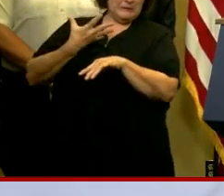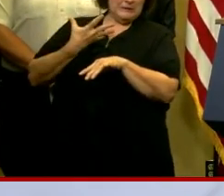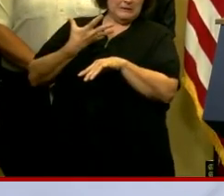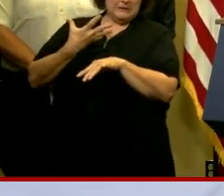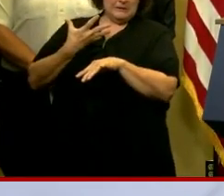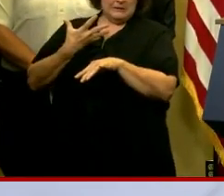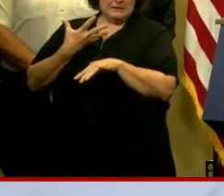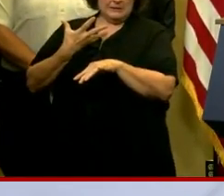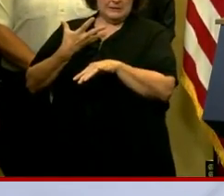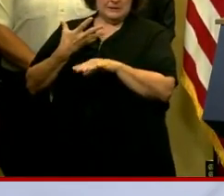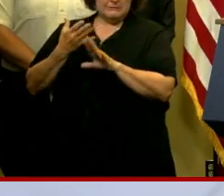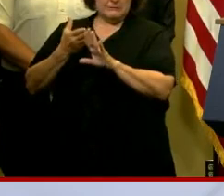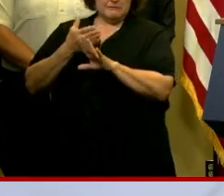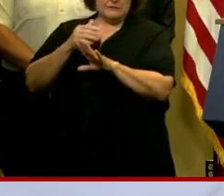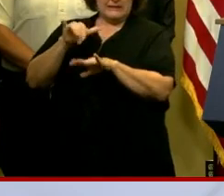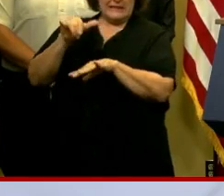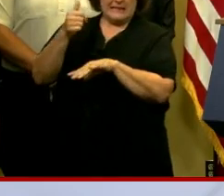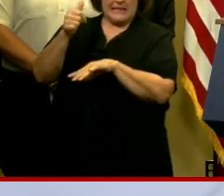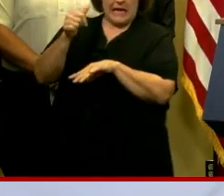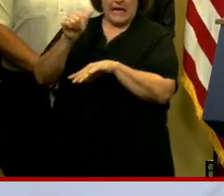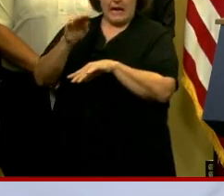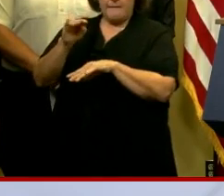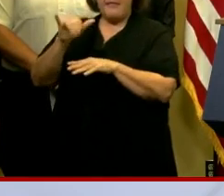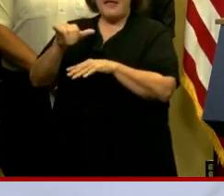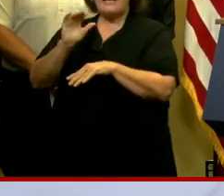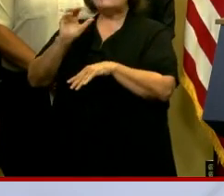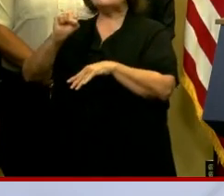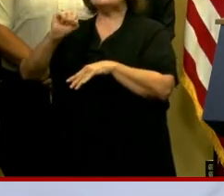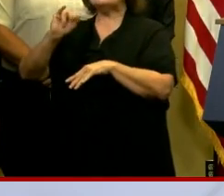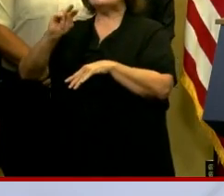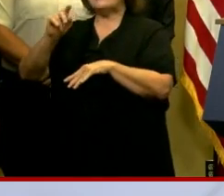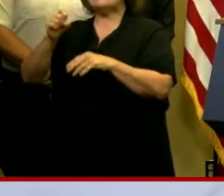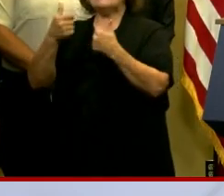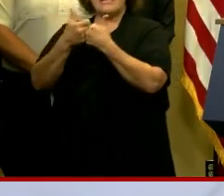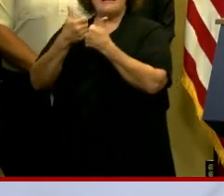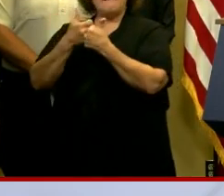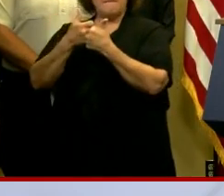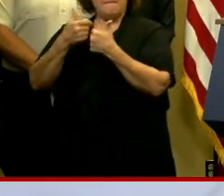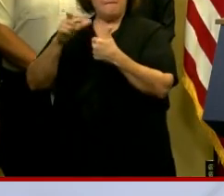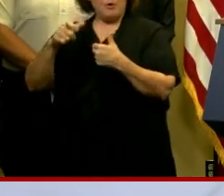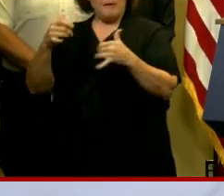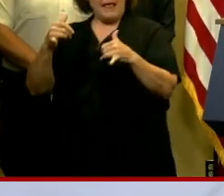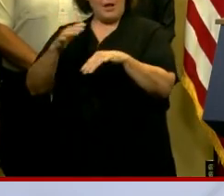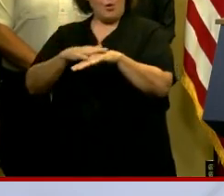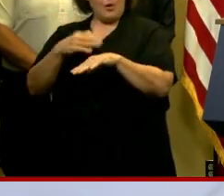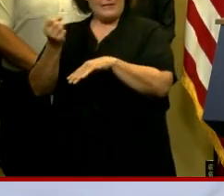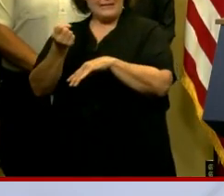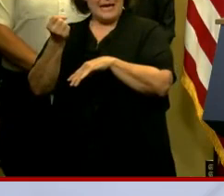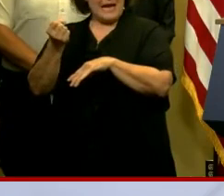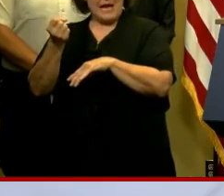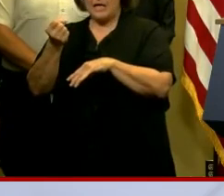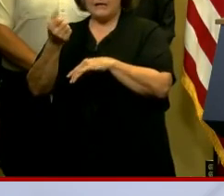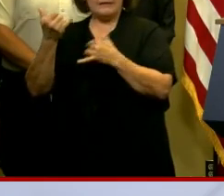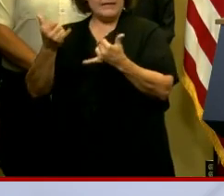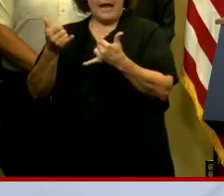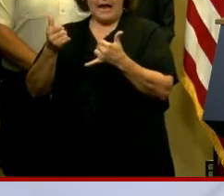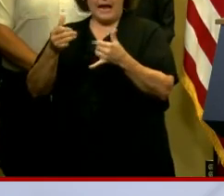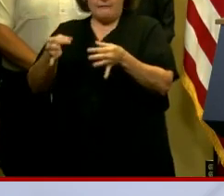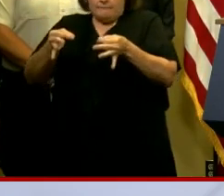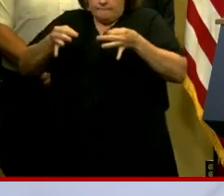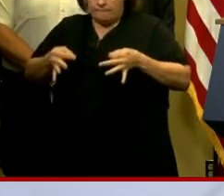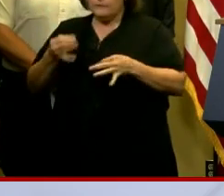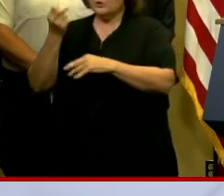prior to 10 a.m., is that our Saints game that was scheduled for Saturday has now been pushed up to 12